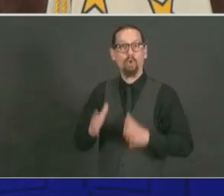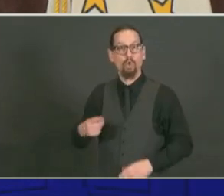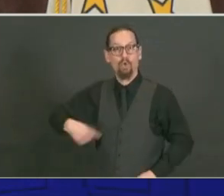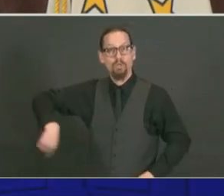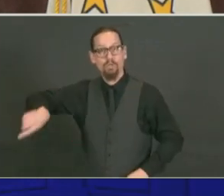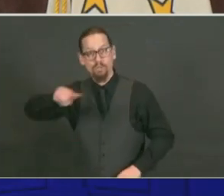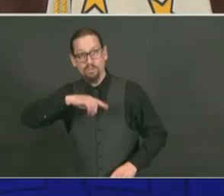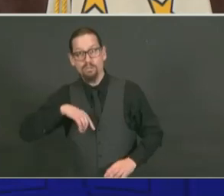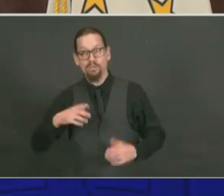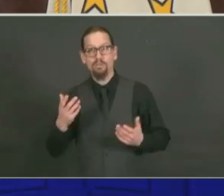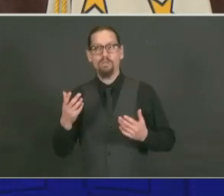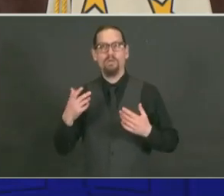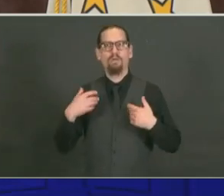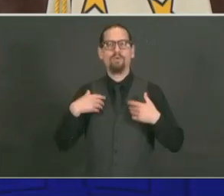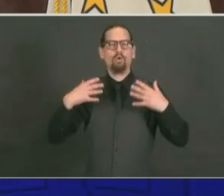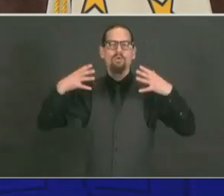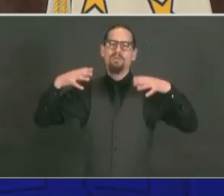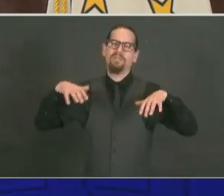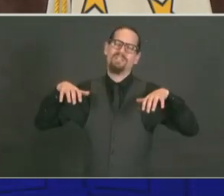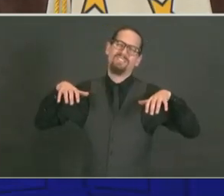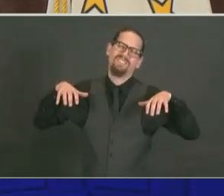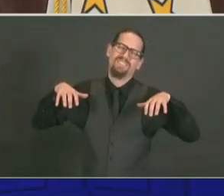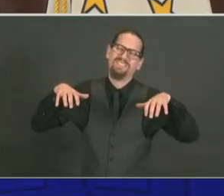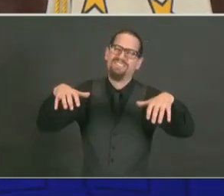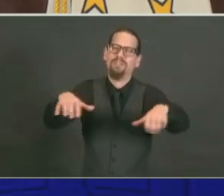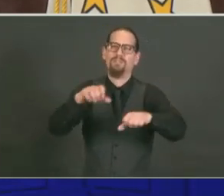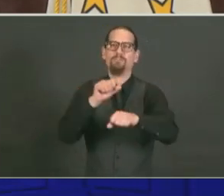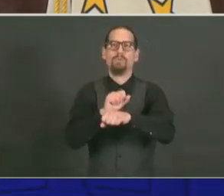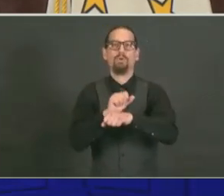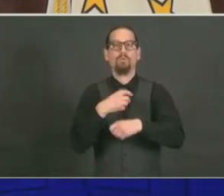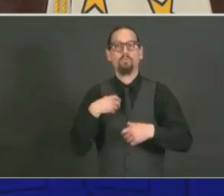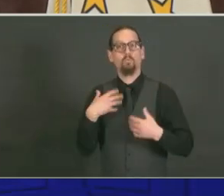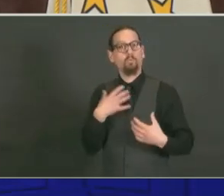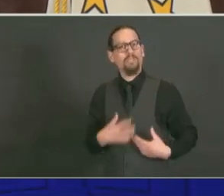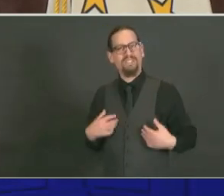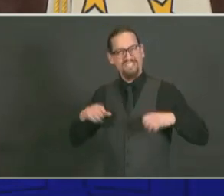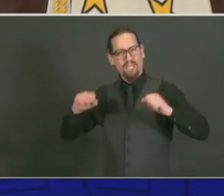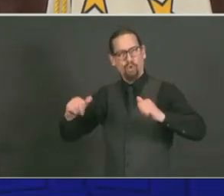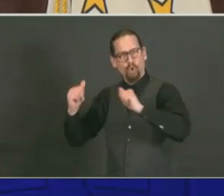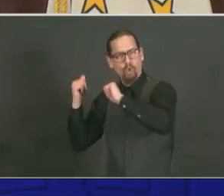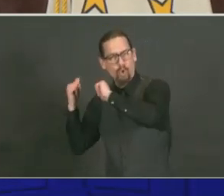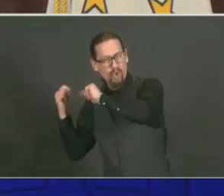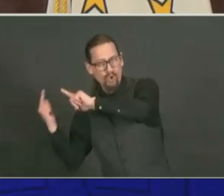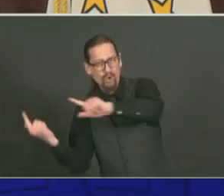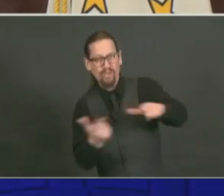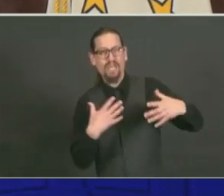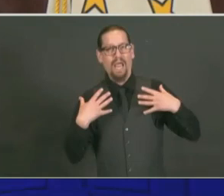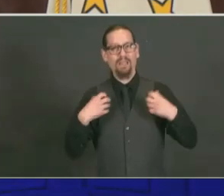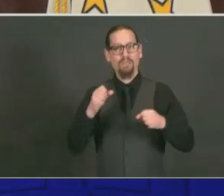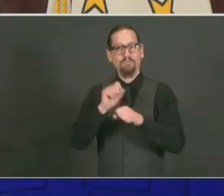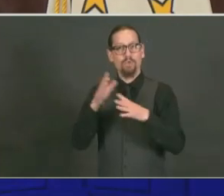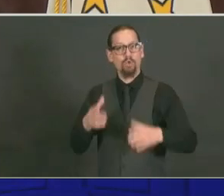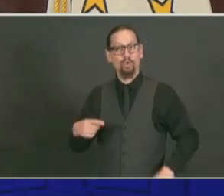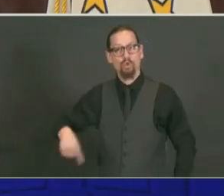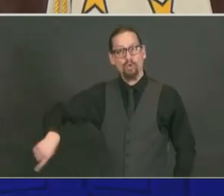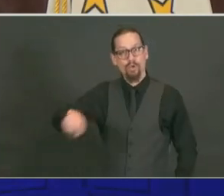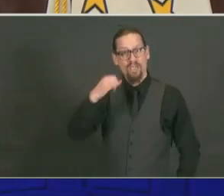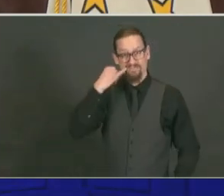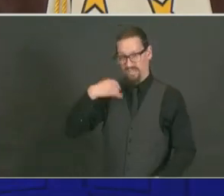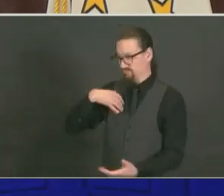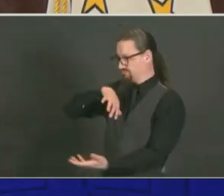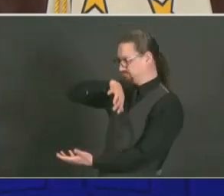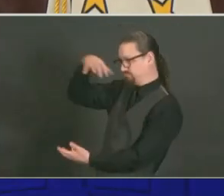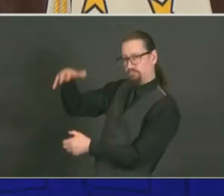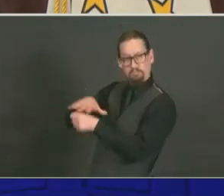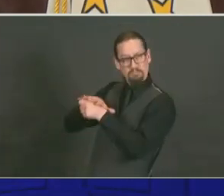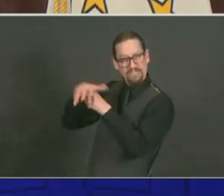We would absolutely love to vaccinate all healthcare providers right away, again, if we had enough vaccine. But with us